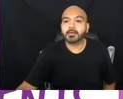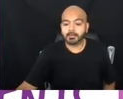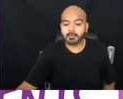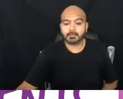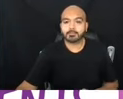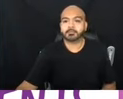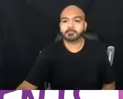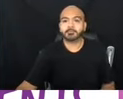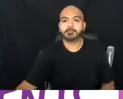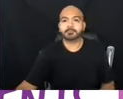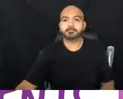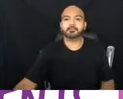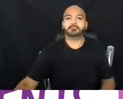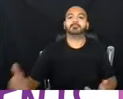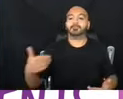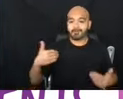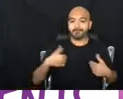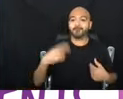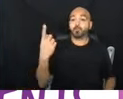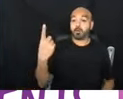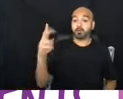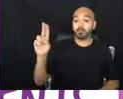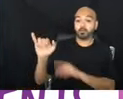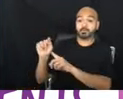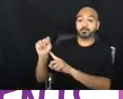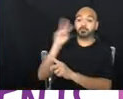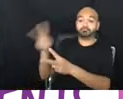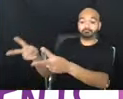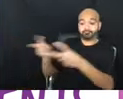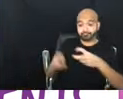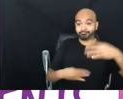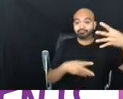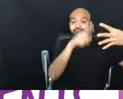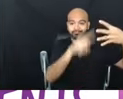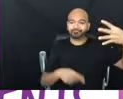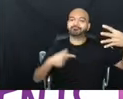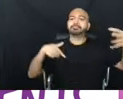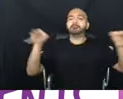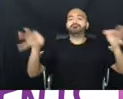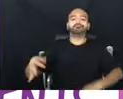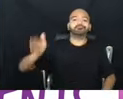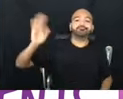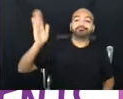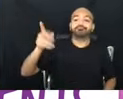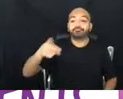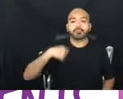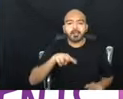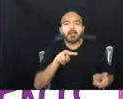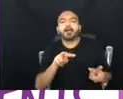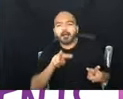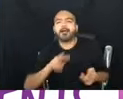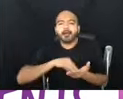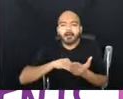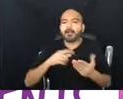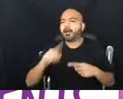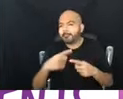basically a unit and you'll experience what that unit is like so that if you're